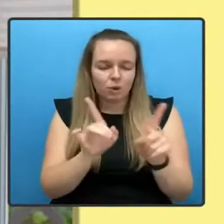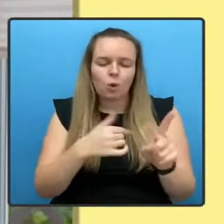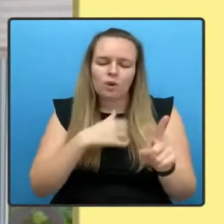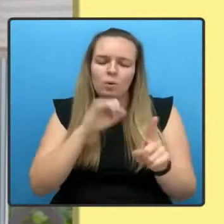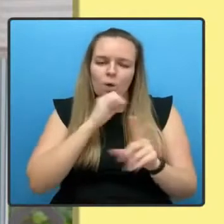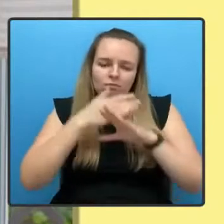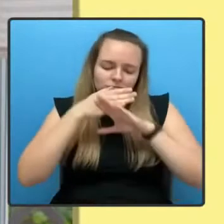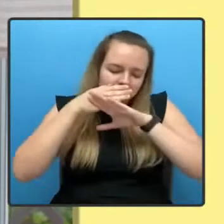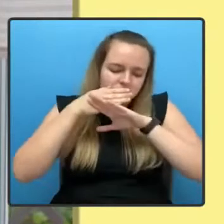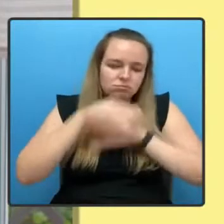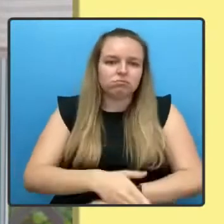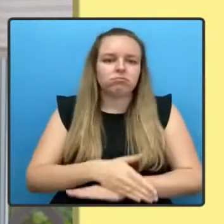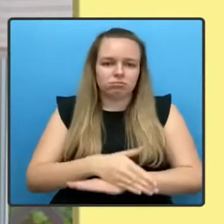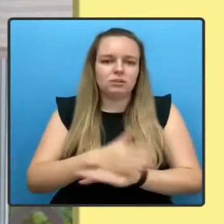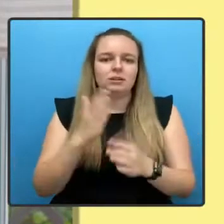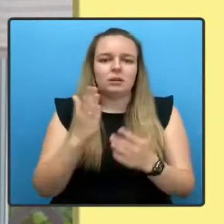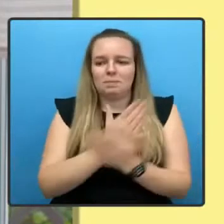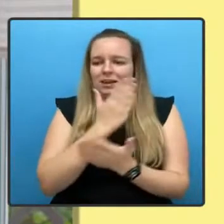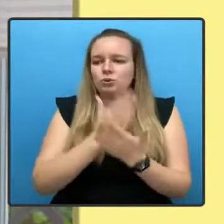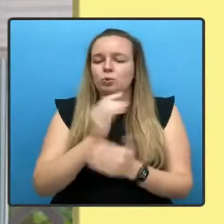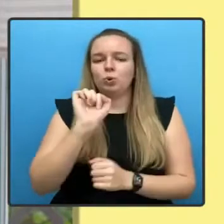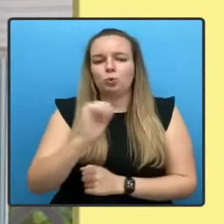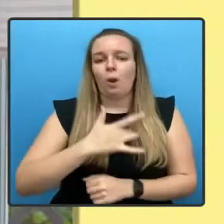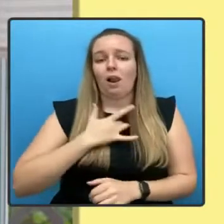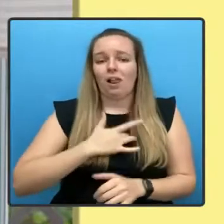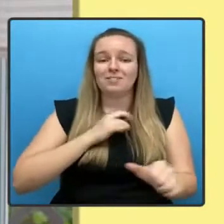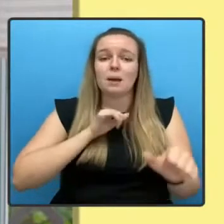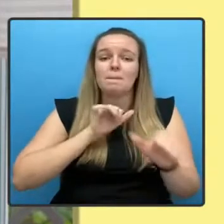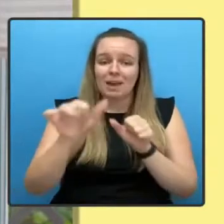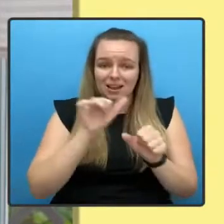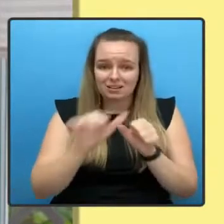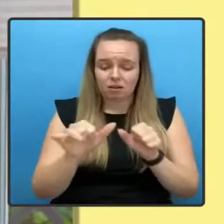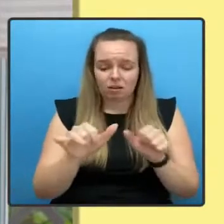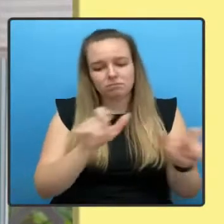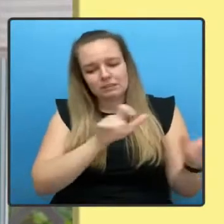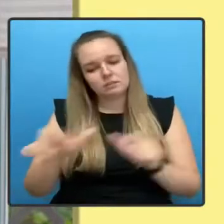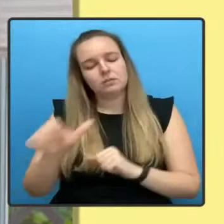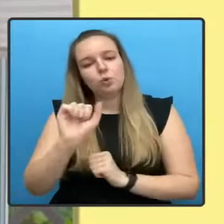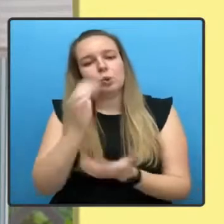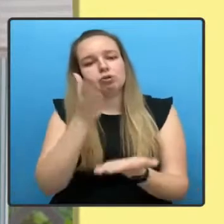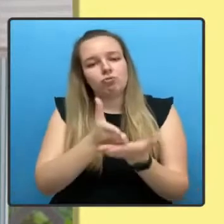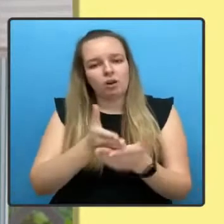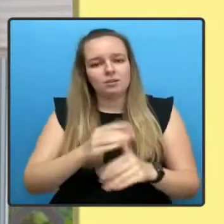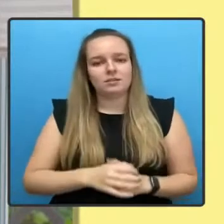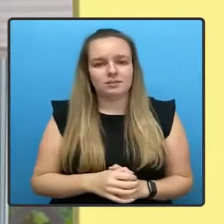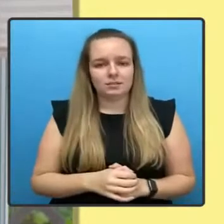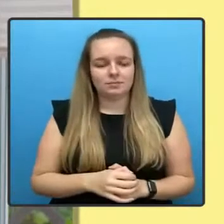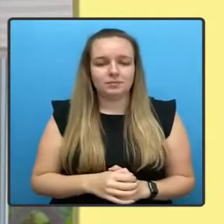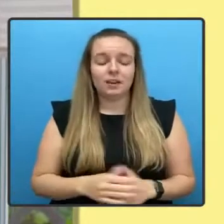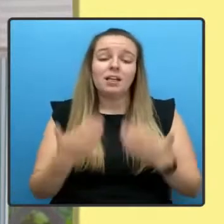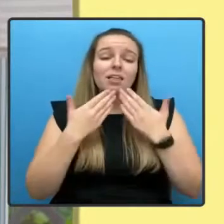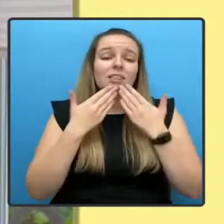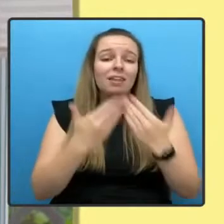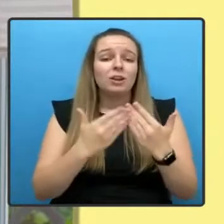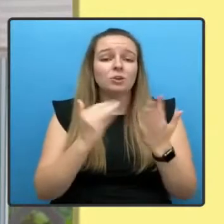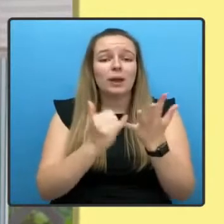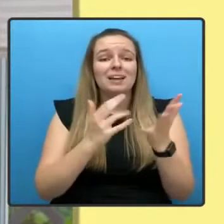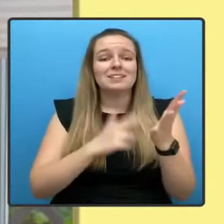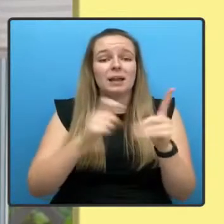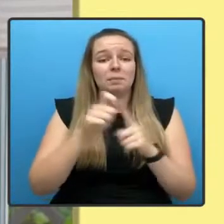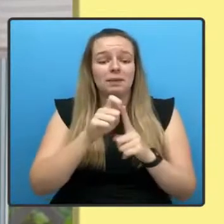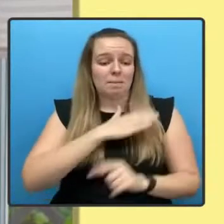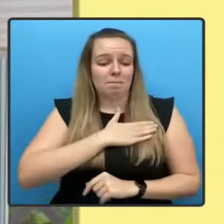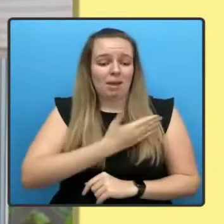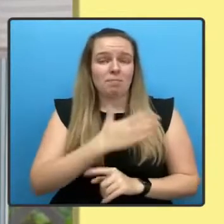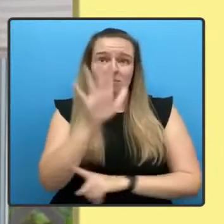your lives better and retain your trust. And thank you to SNP members across the country. You did so